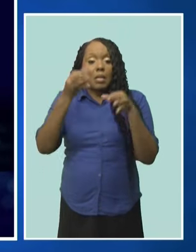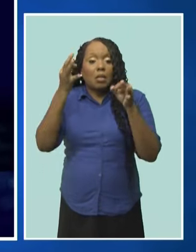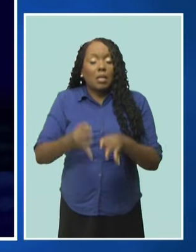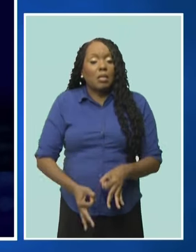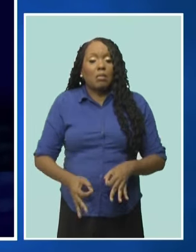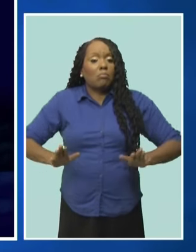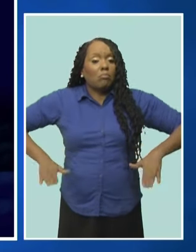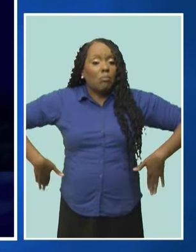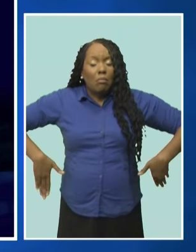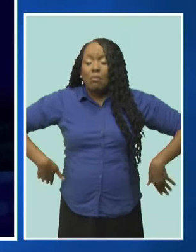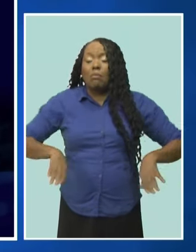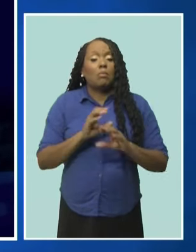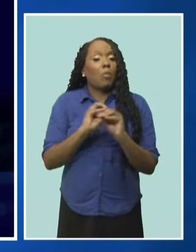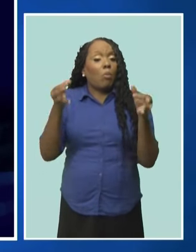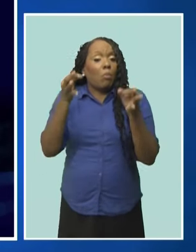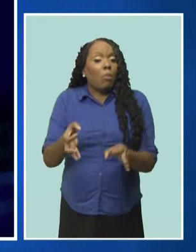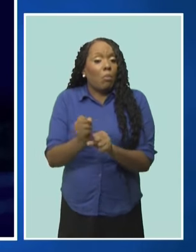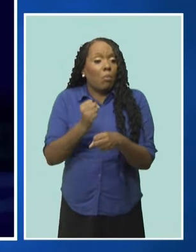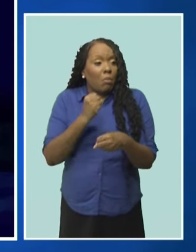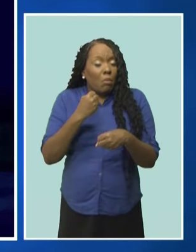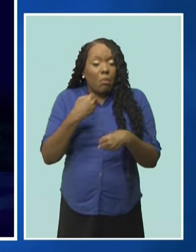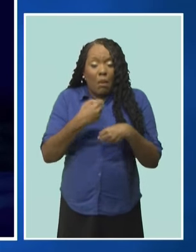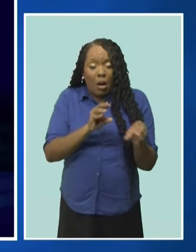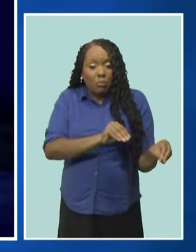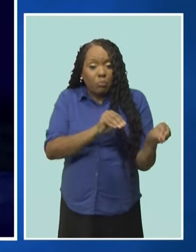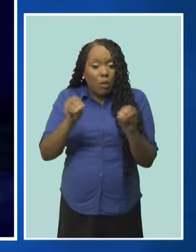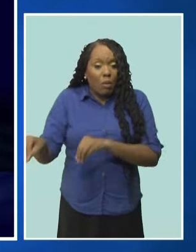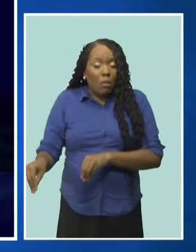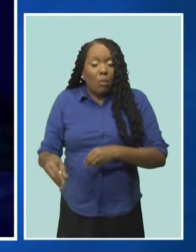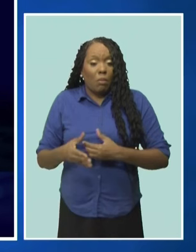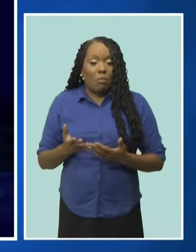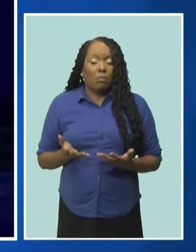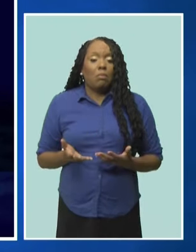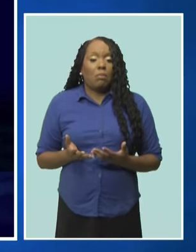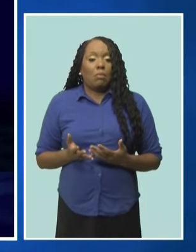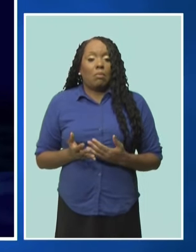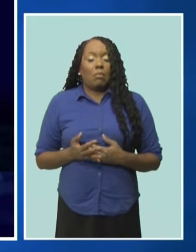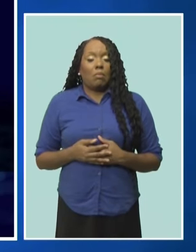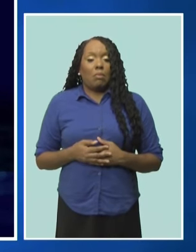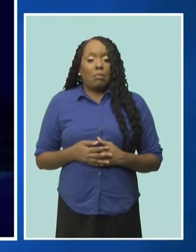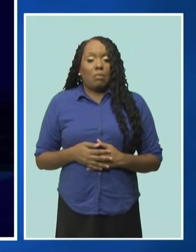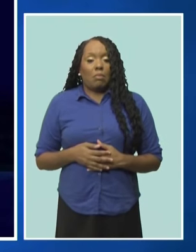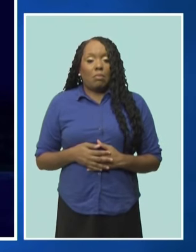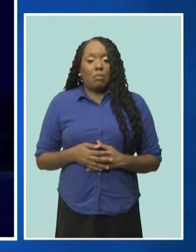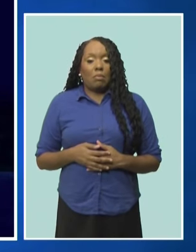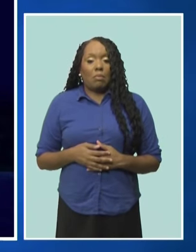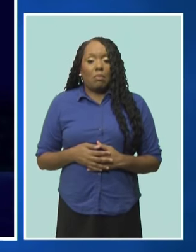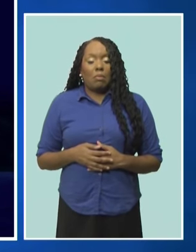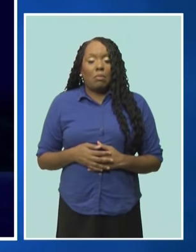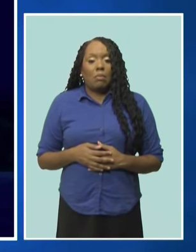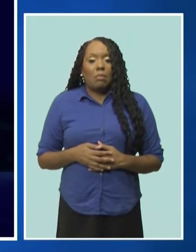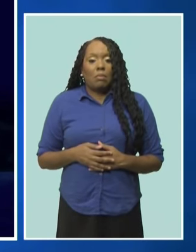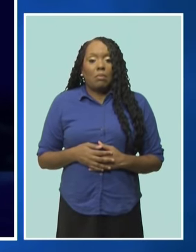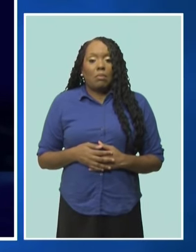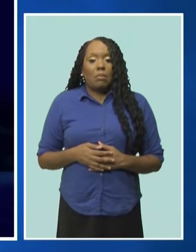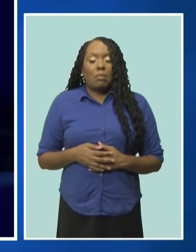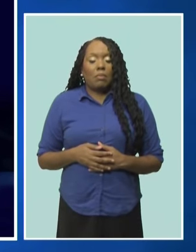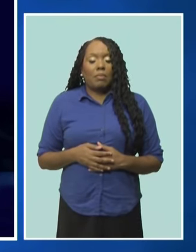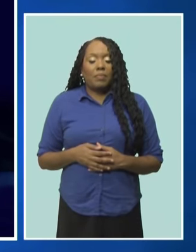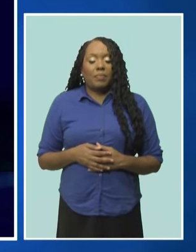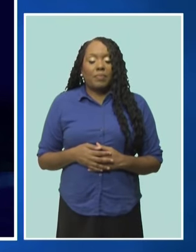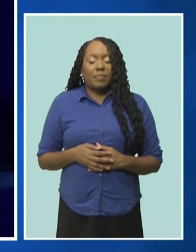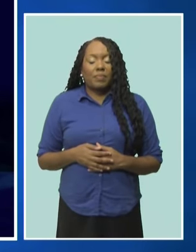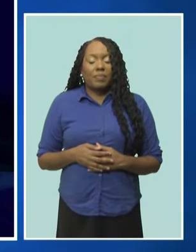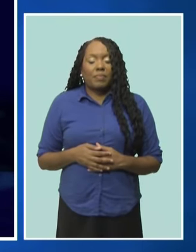from anywhere in Bridgetown. I do not support this whole notion of treating vendors as if they are not the